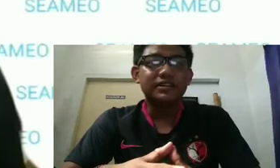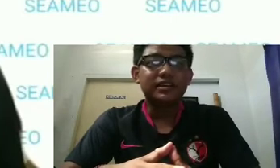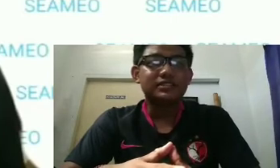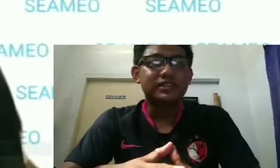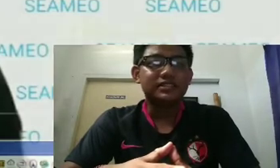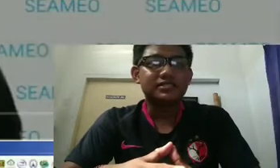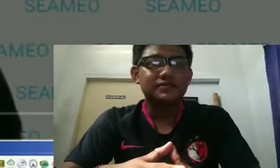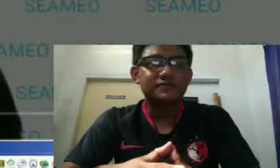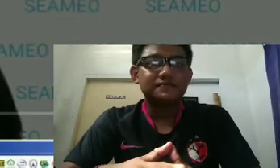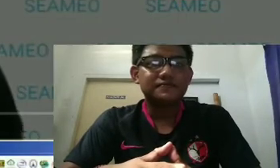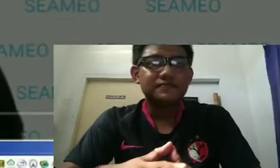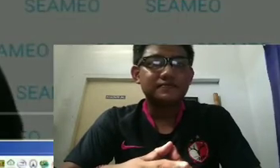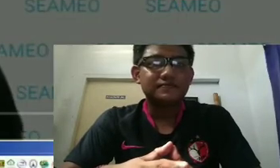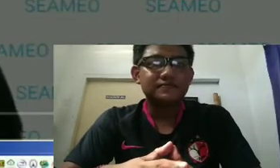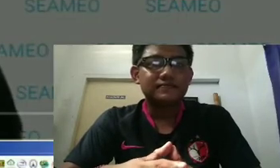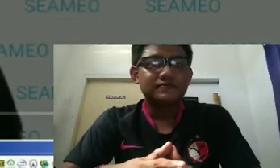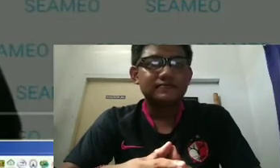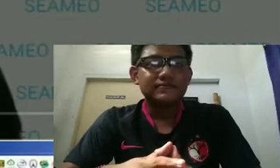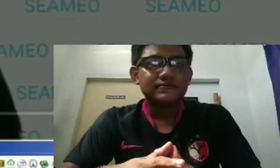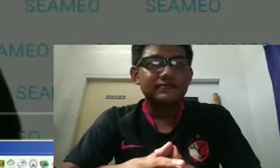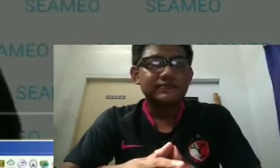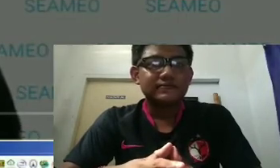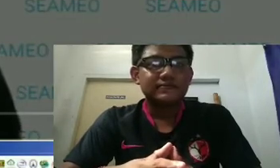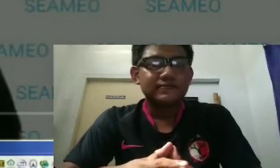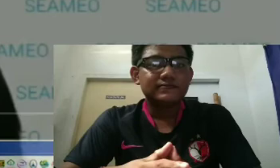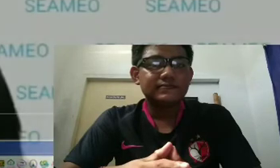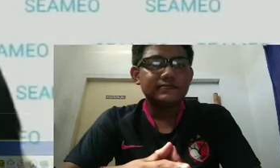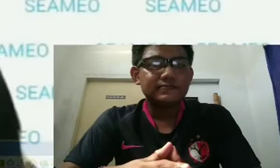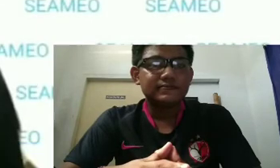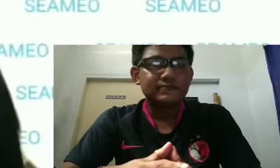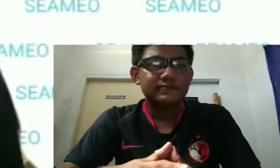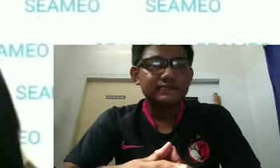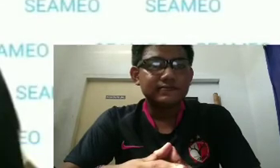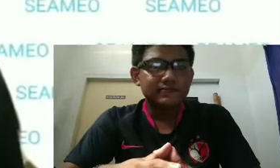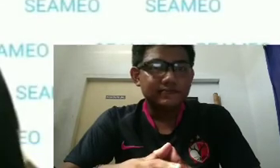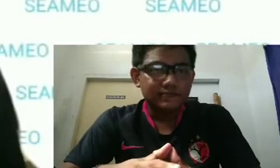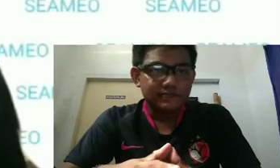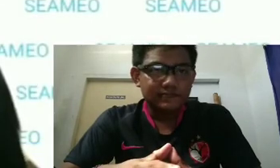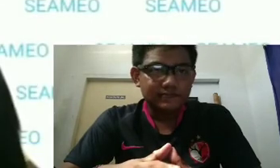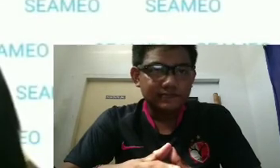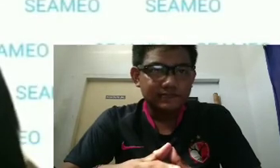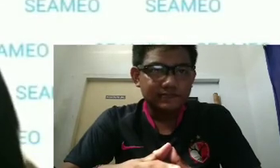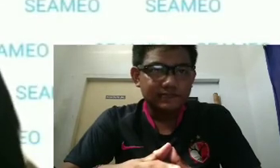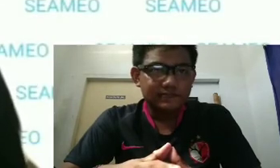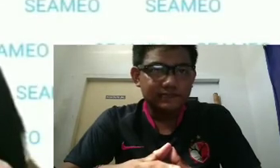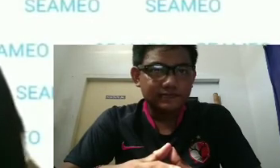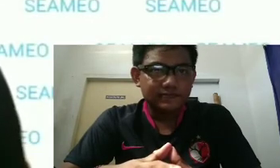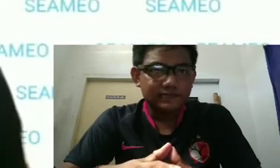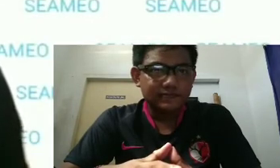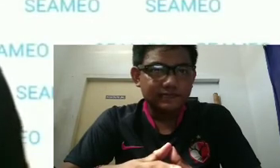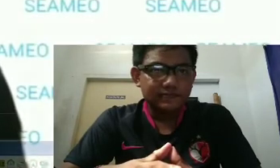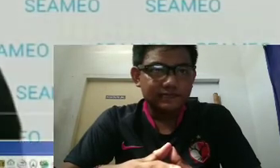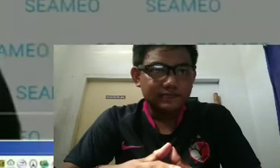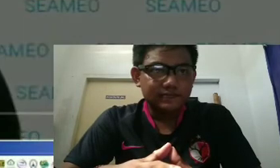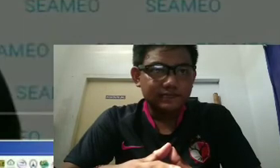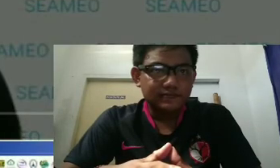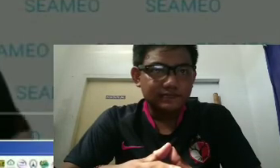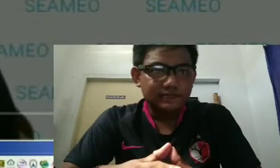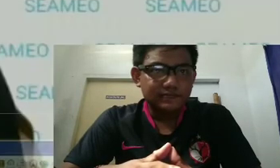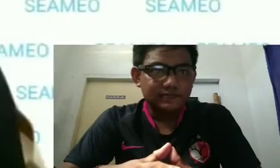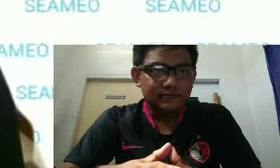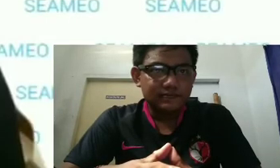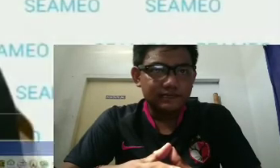of Southeast Asian Education Science and Culture in the Digital Age. And it will truly serve